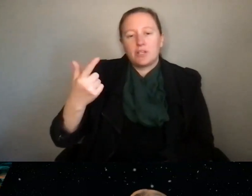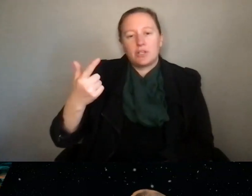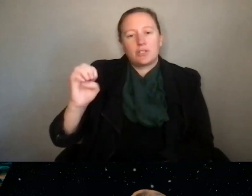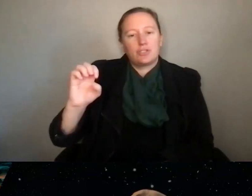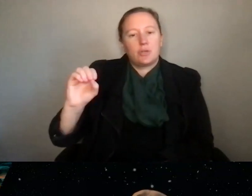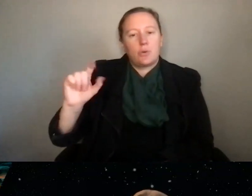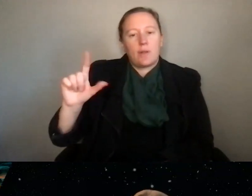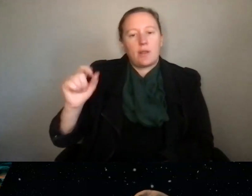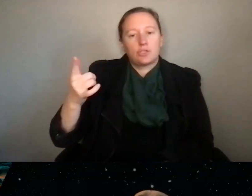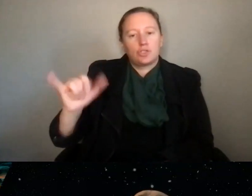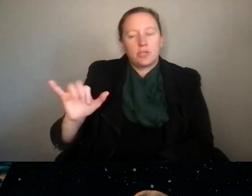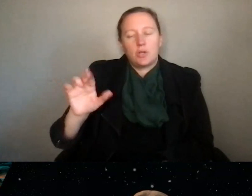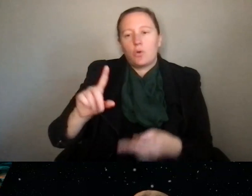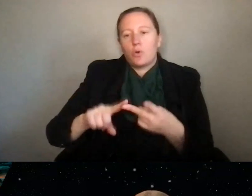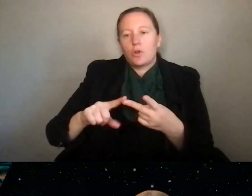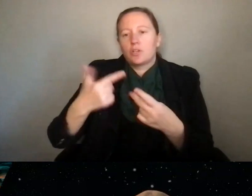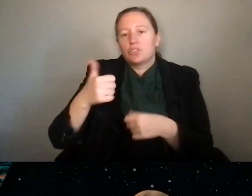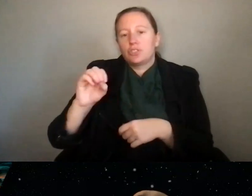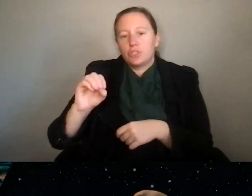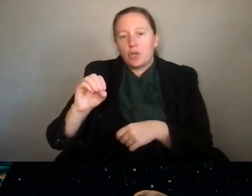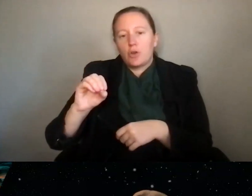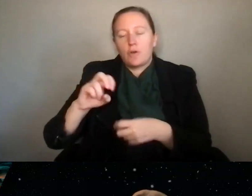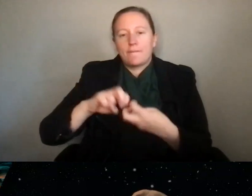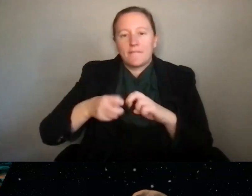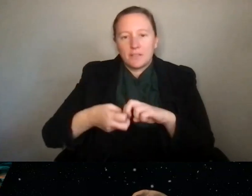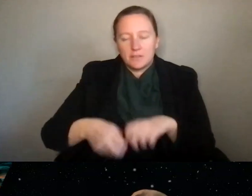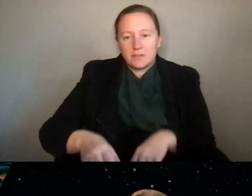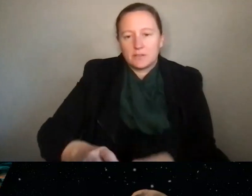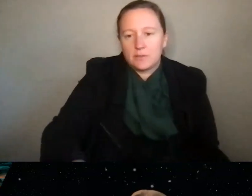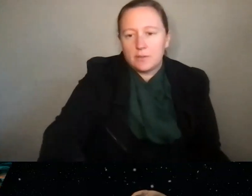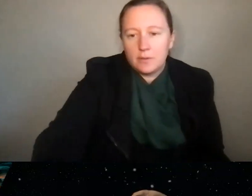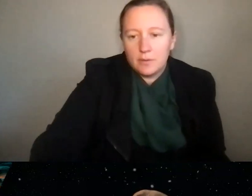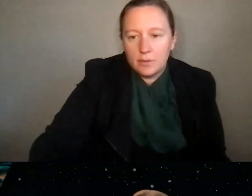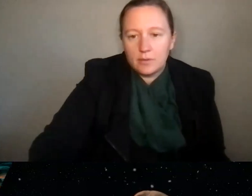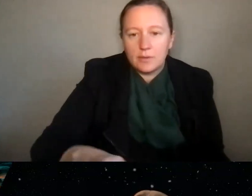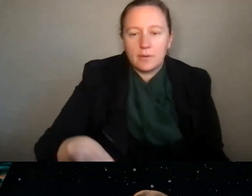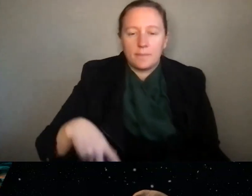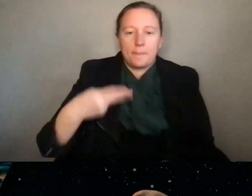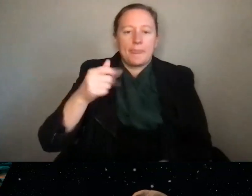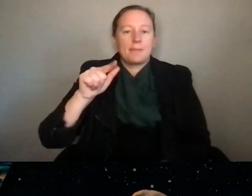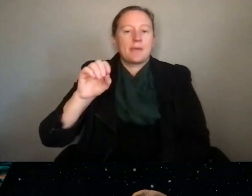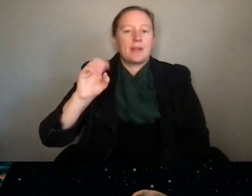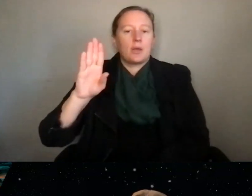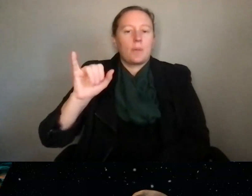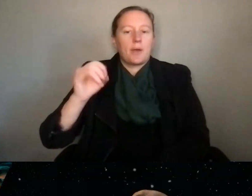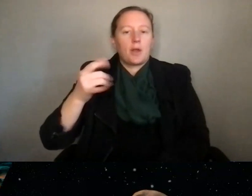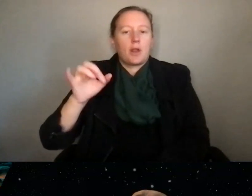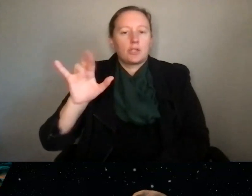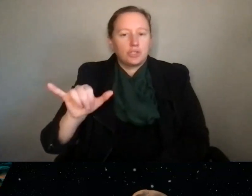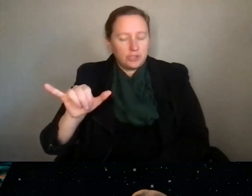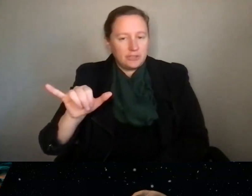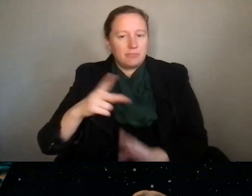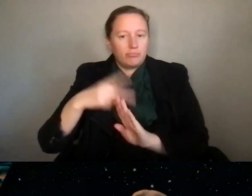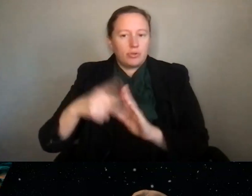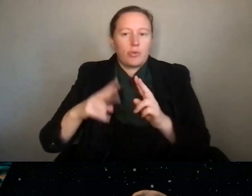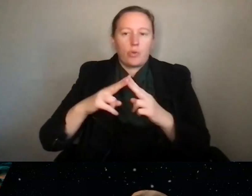for example, or in the cemetery geology and paleobiology program in the directorate for geoscience. So